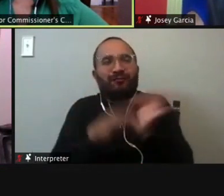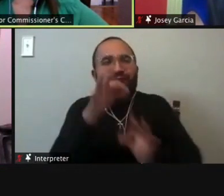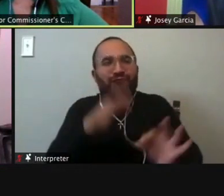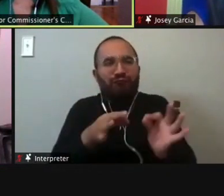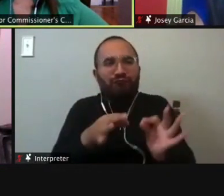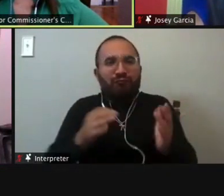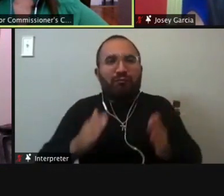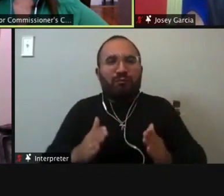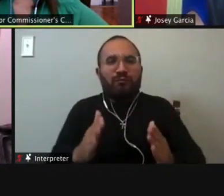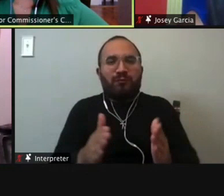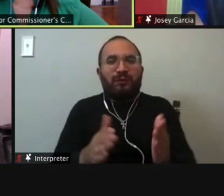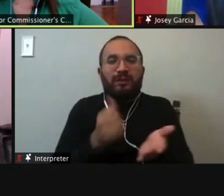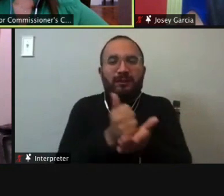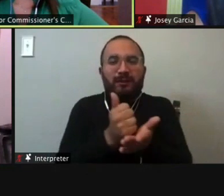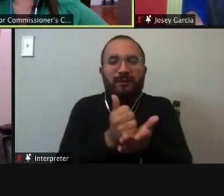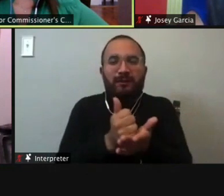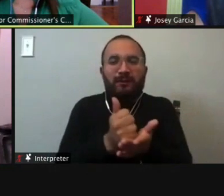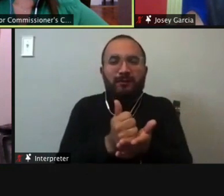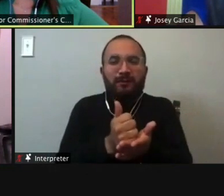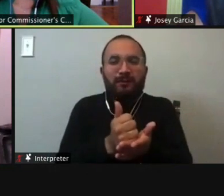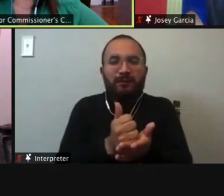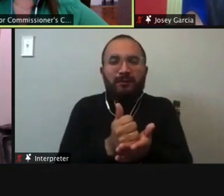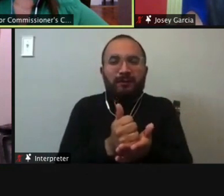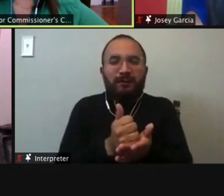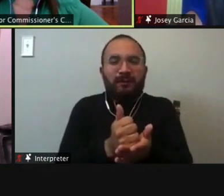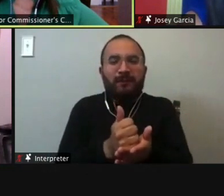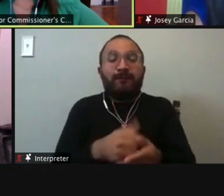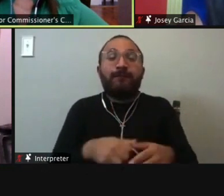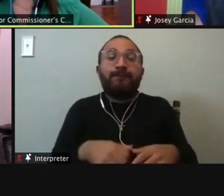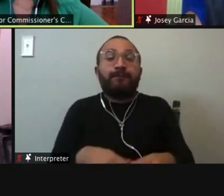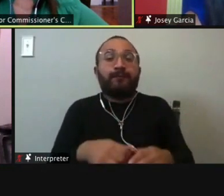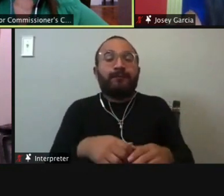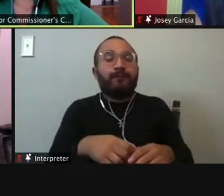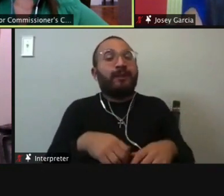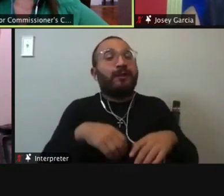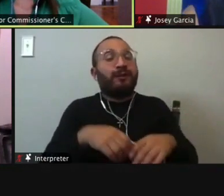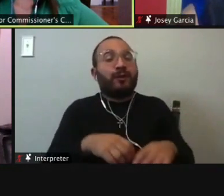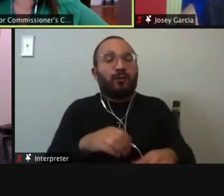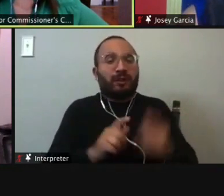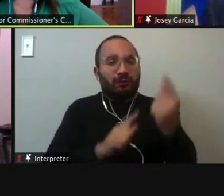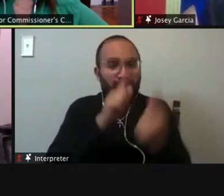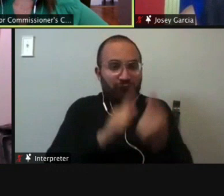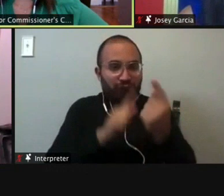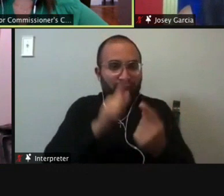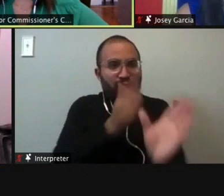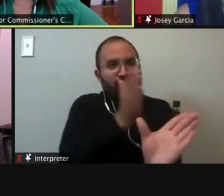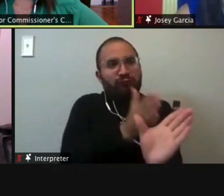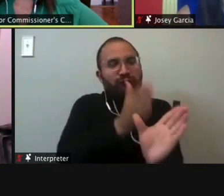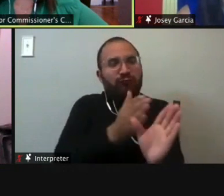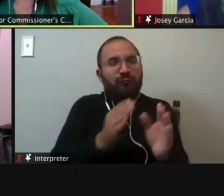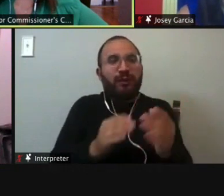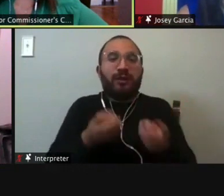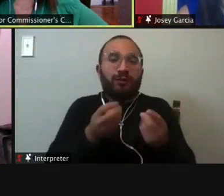if we concentrate on providing substance abuse counseling and treatment programs, along with mental health treatment